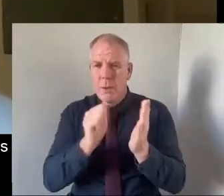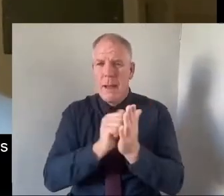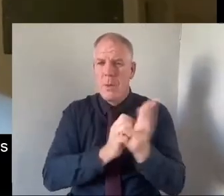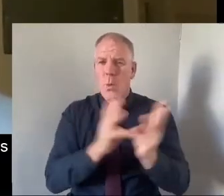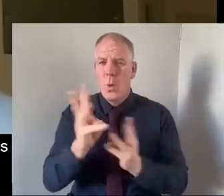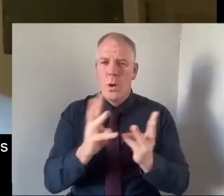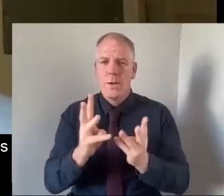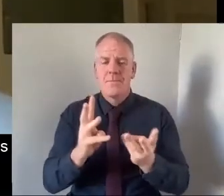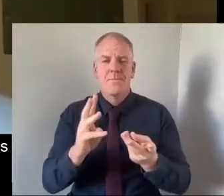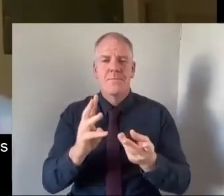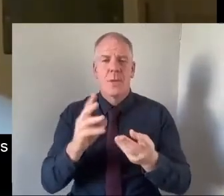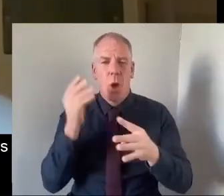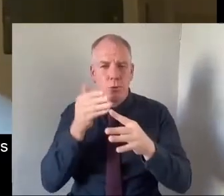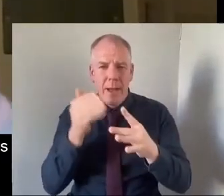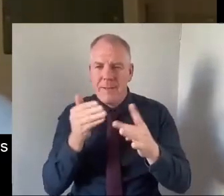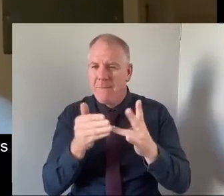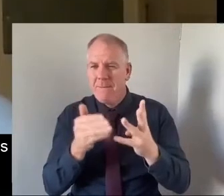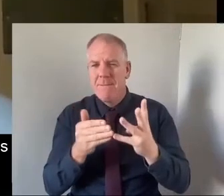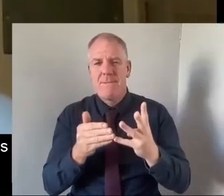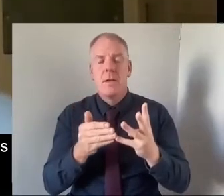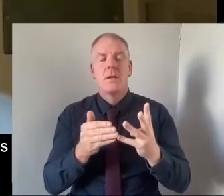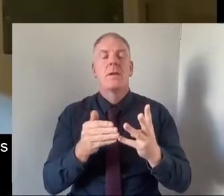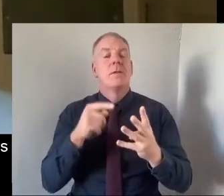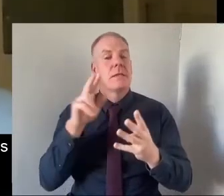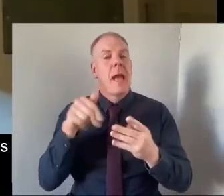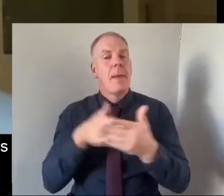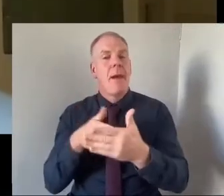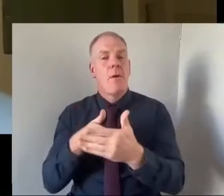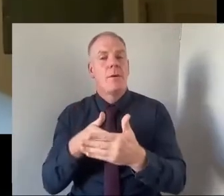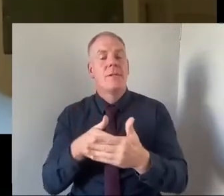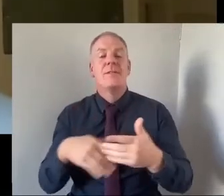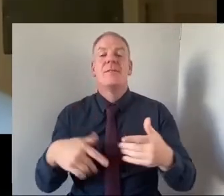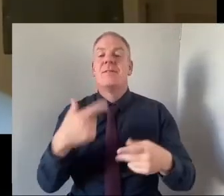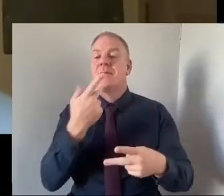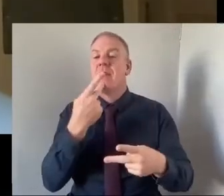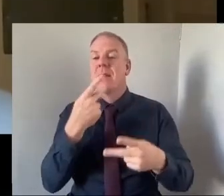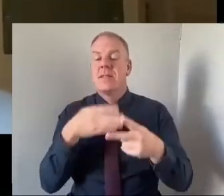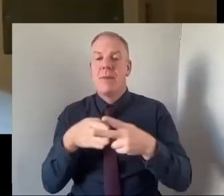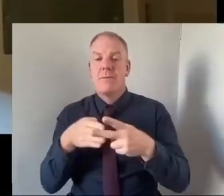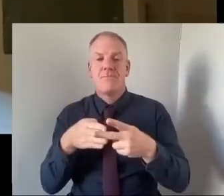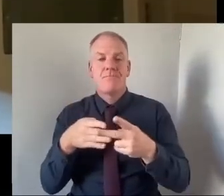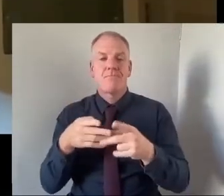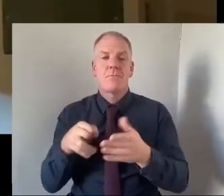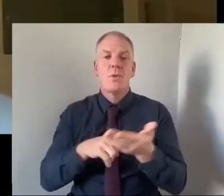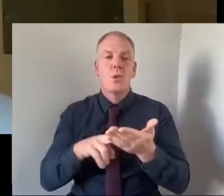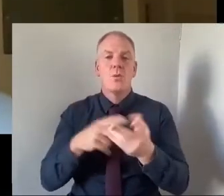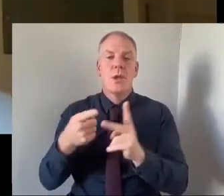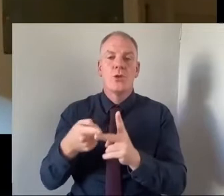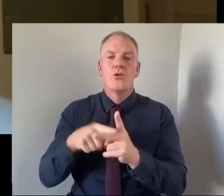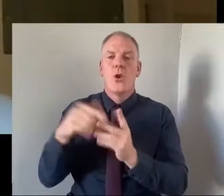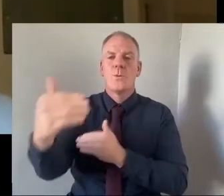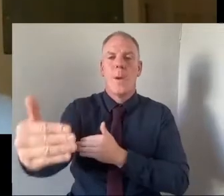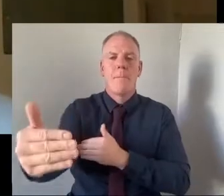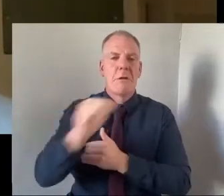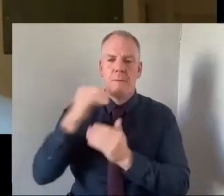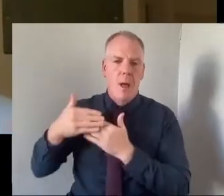setting up objectives and that that can be one barrier but another barrier is it's a short usually it's short-term funding